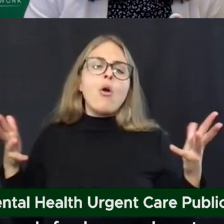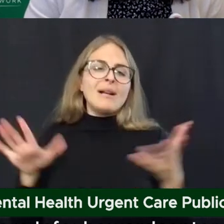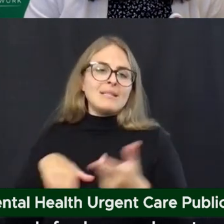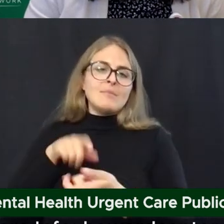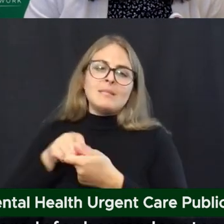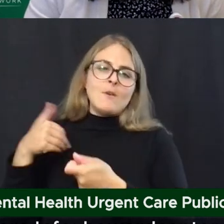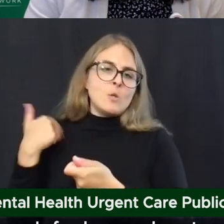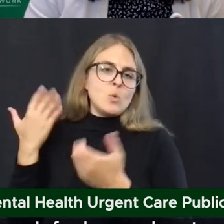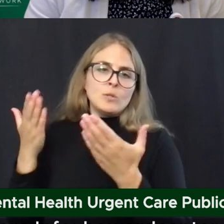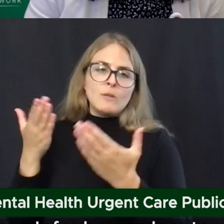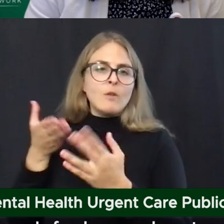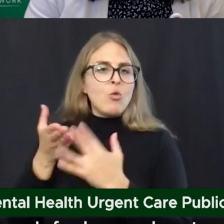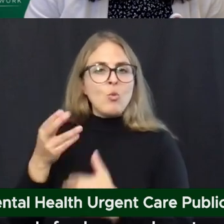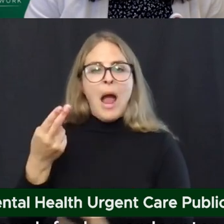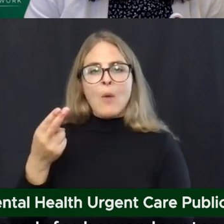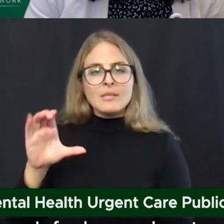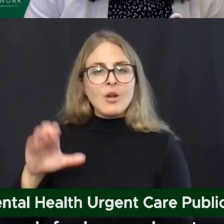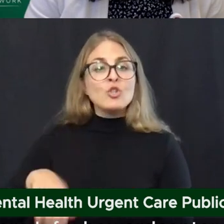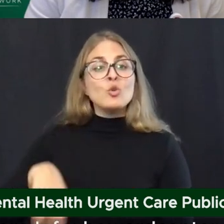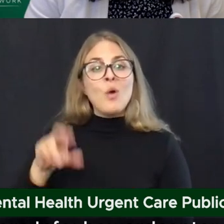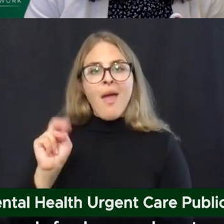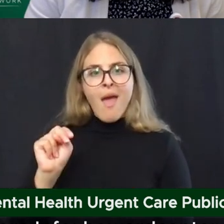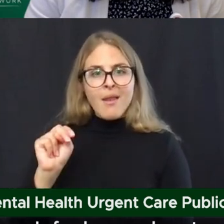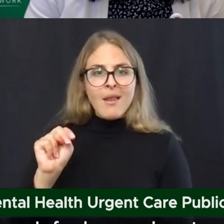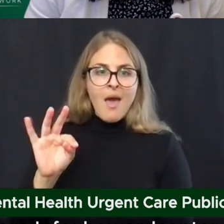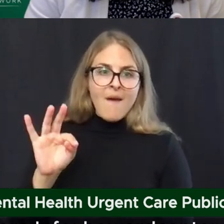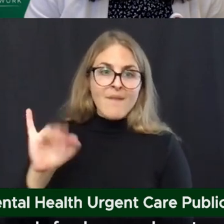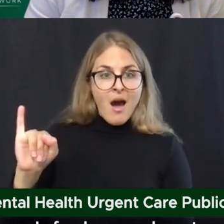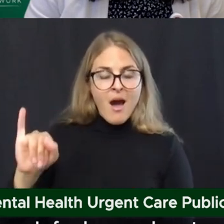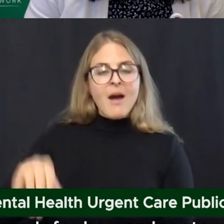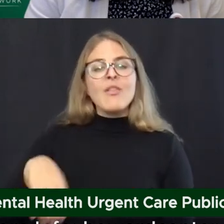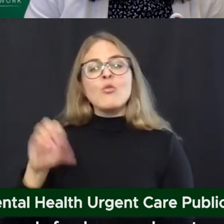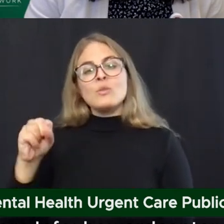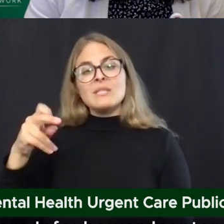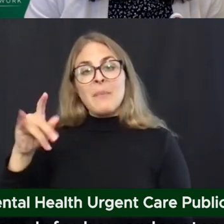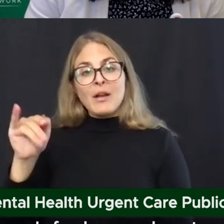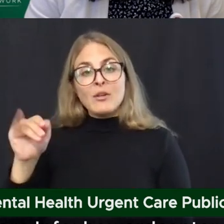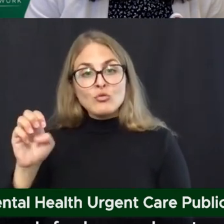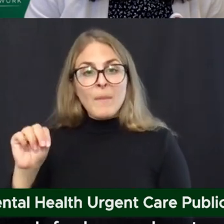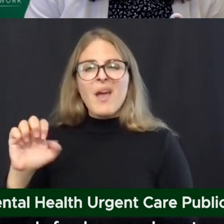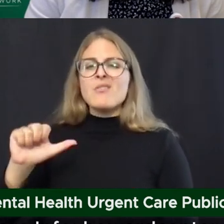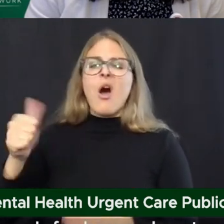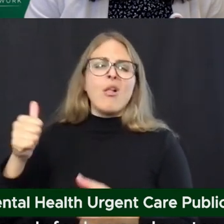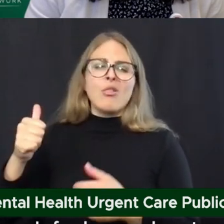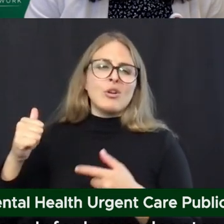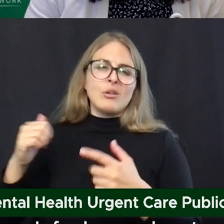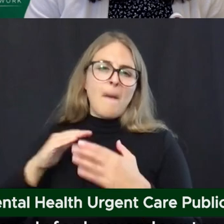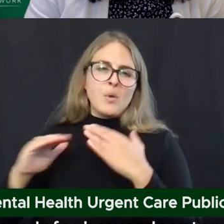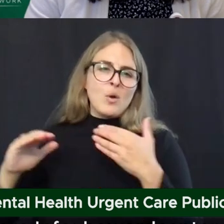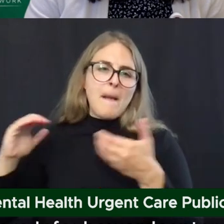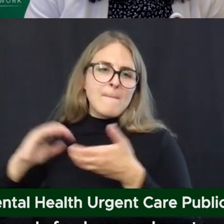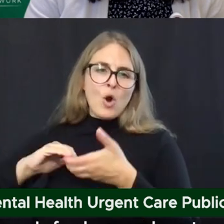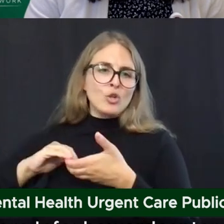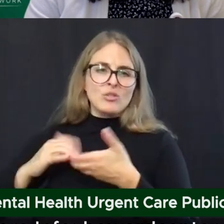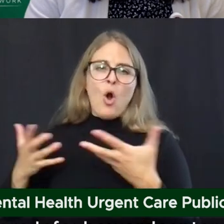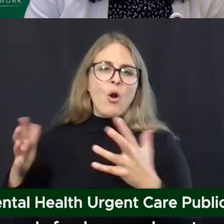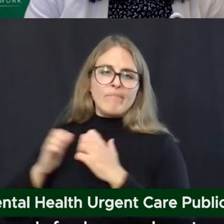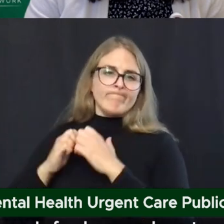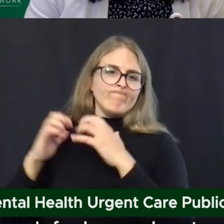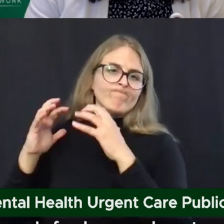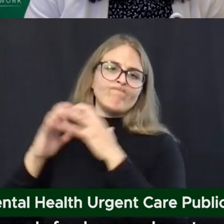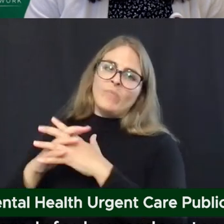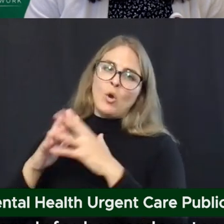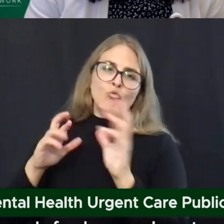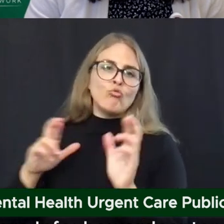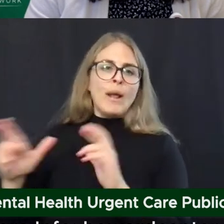Center, through NFI, through Spectrum, and a number of other community partners who are well poised to provide services to that